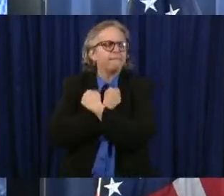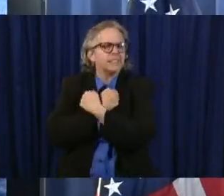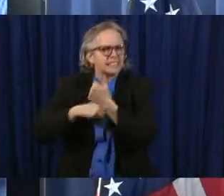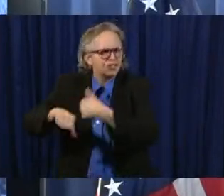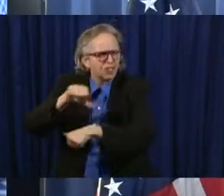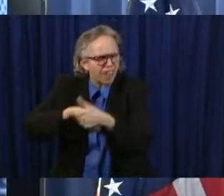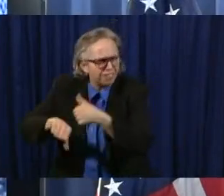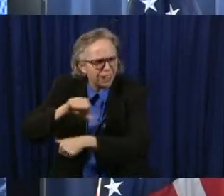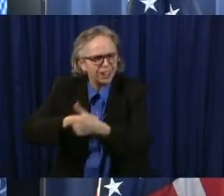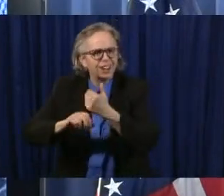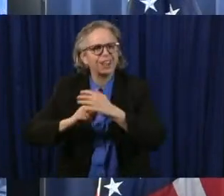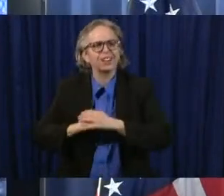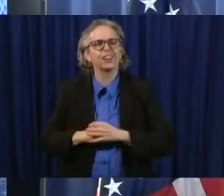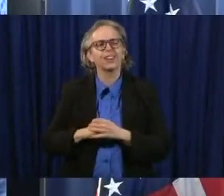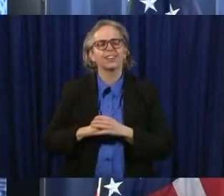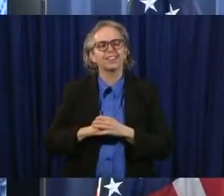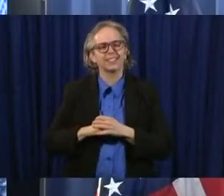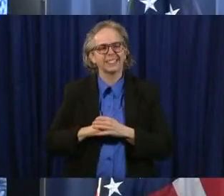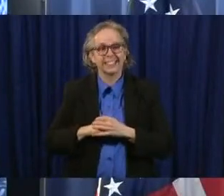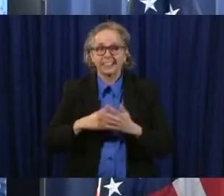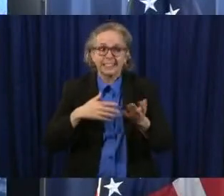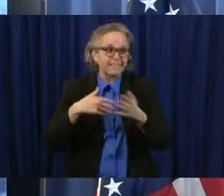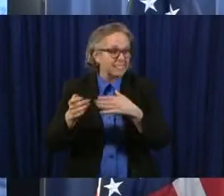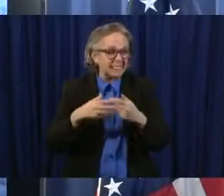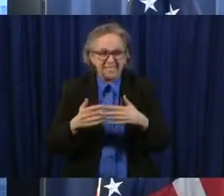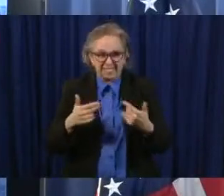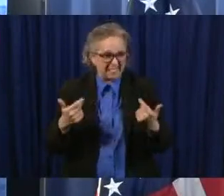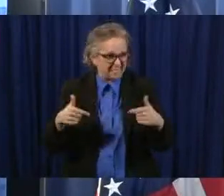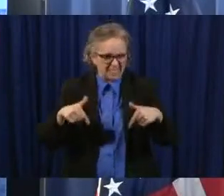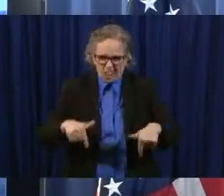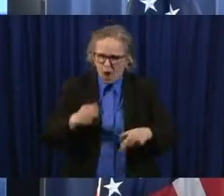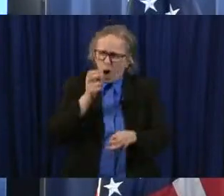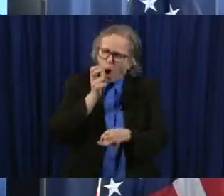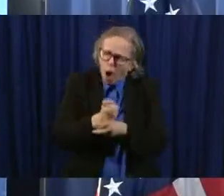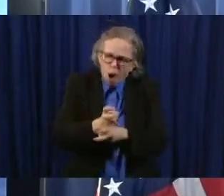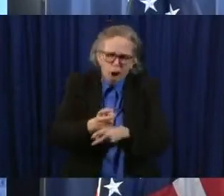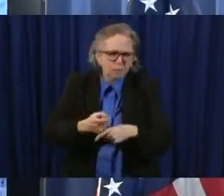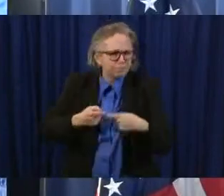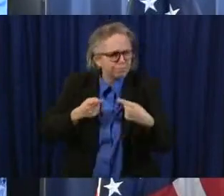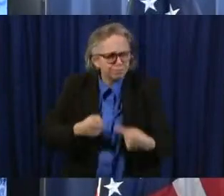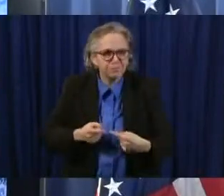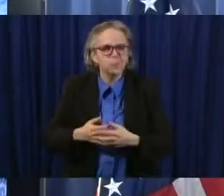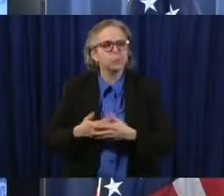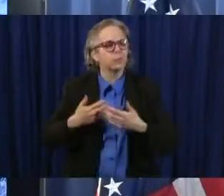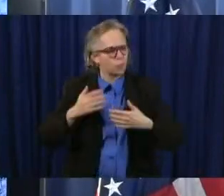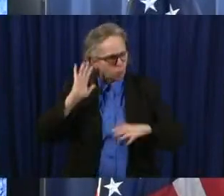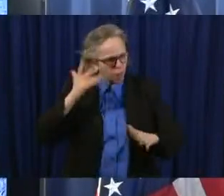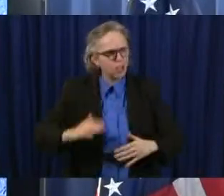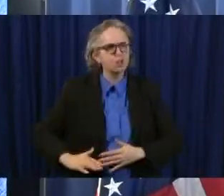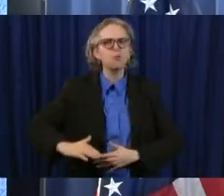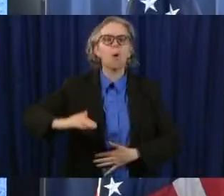times are hard we will grow up to be strong